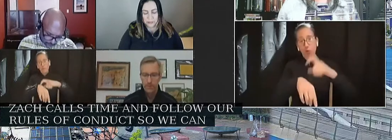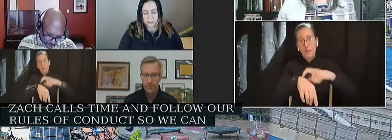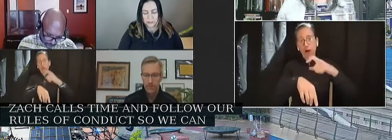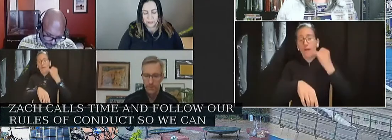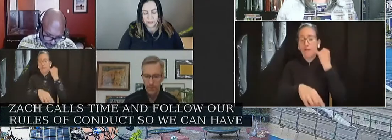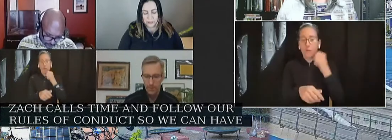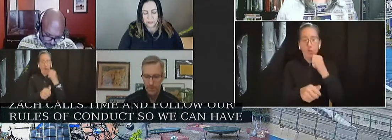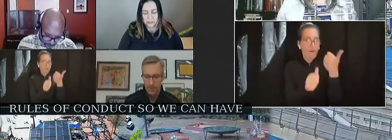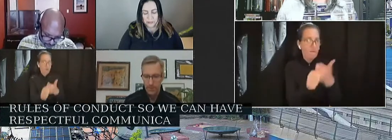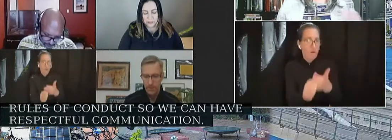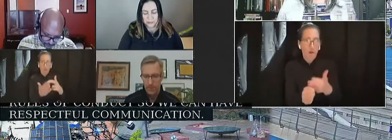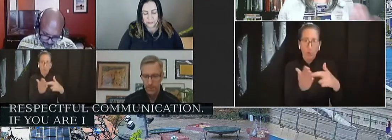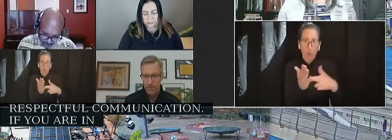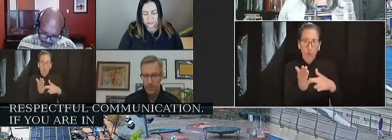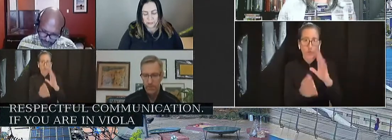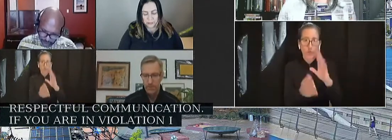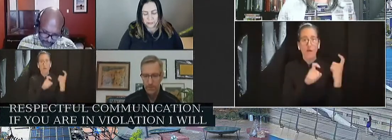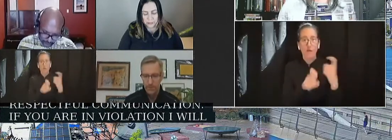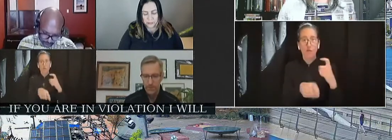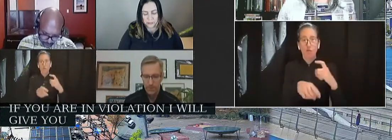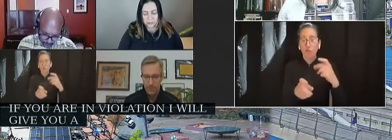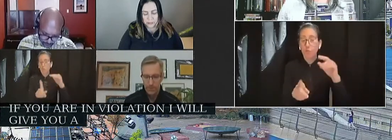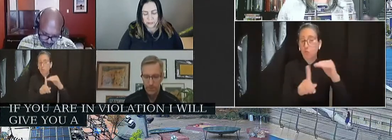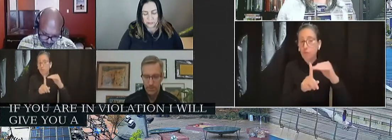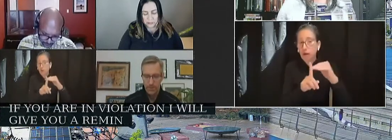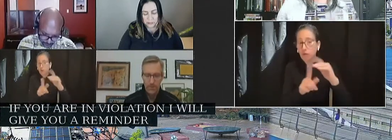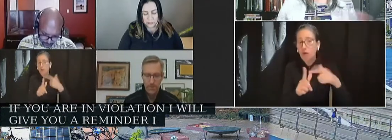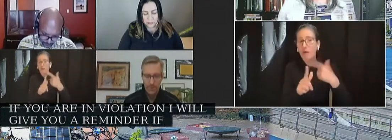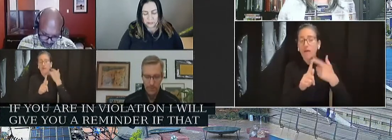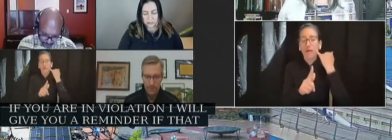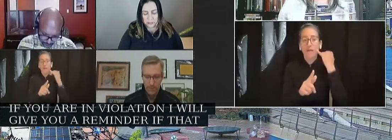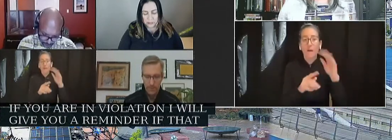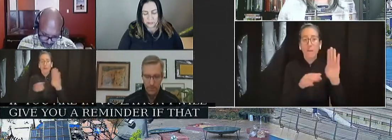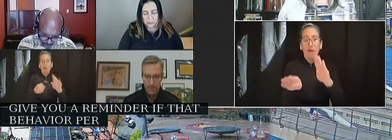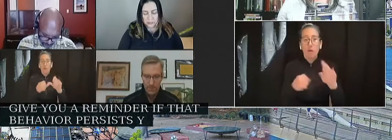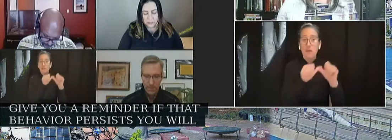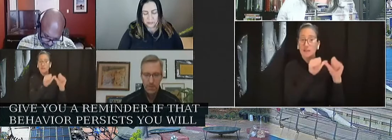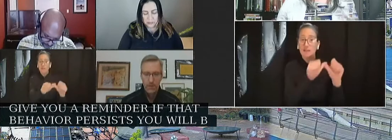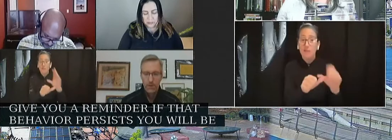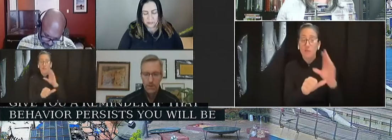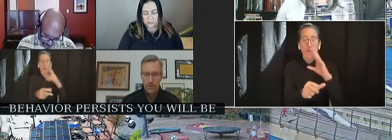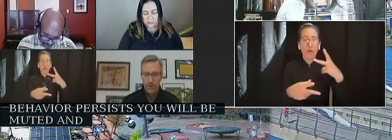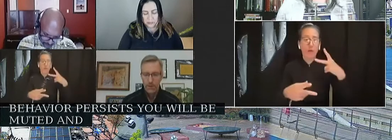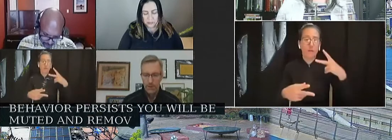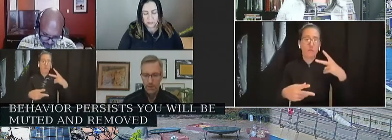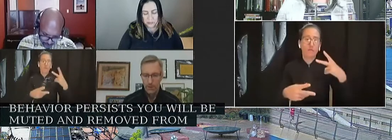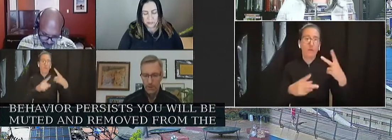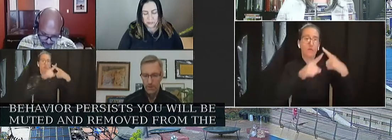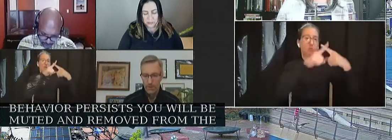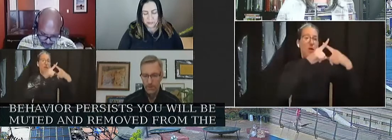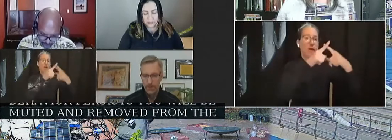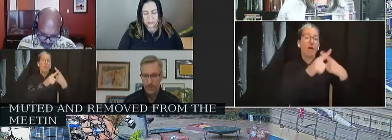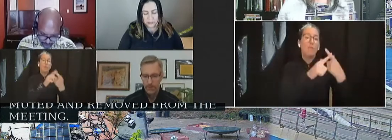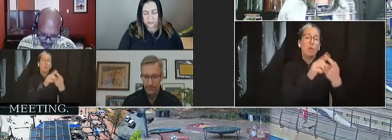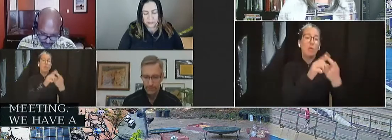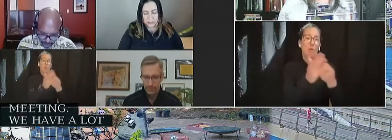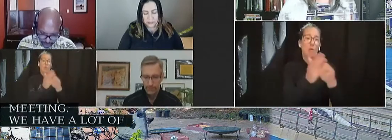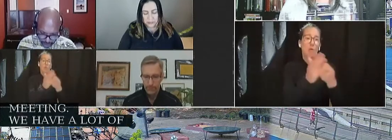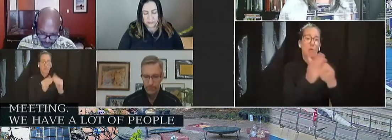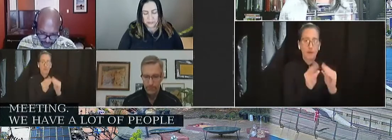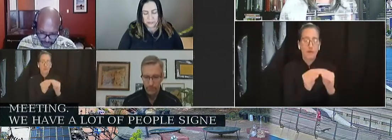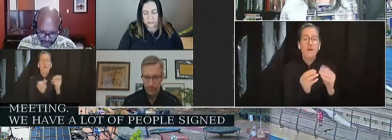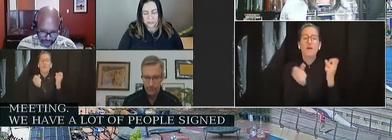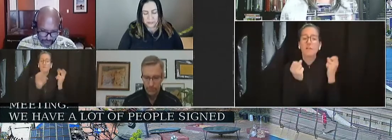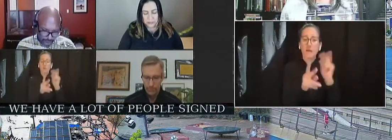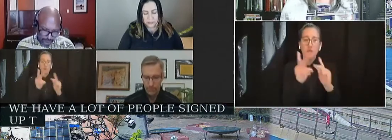rules, I'll give you a reminder and then if that behavior persists, then you'll be muted and removed from the meeting. We have a lot of people sign up to testify and we want to make sure